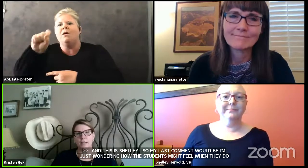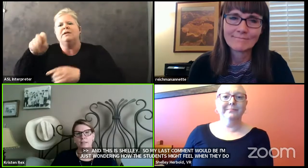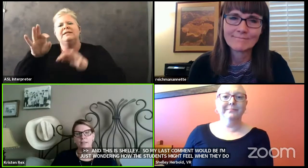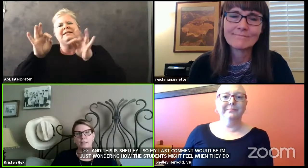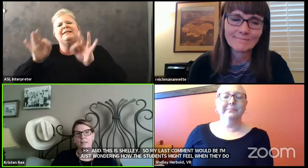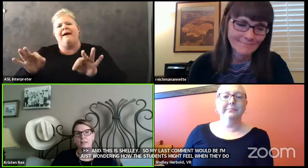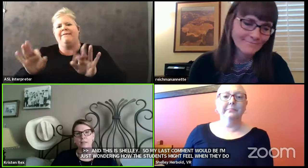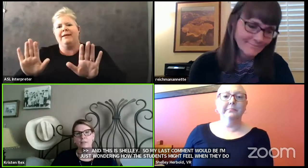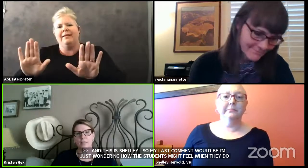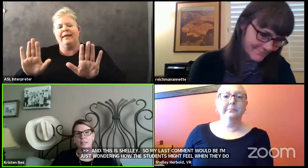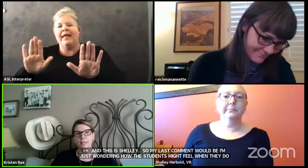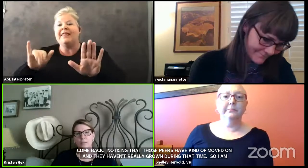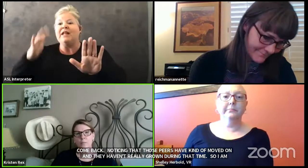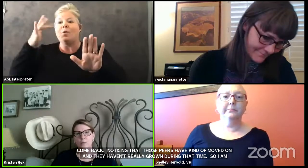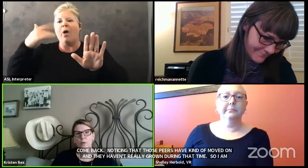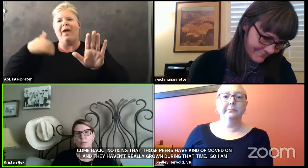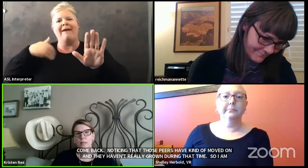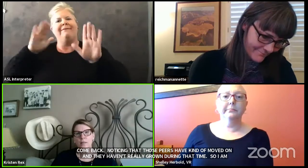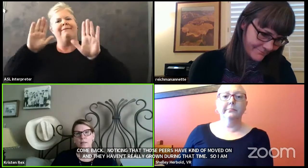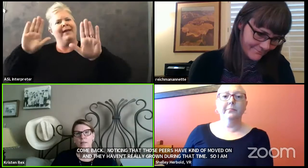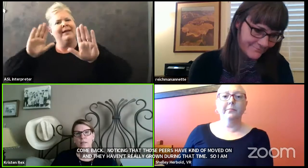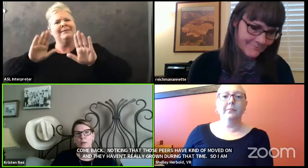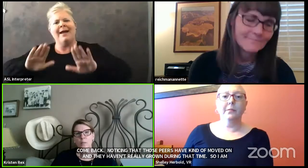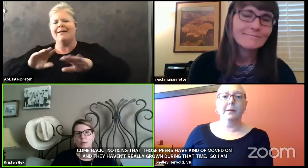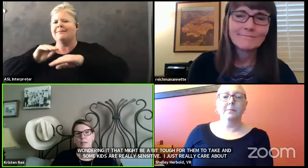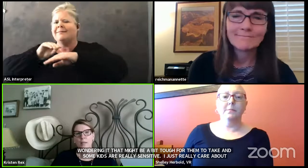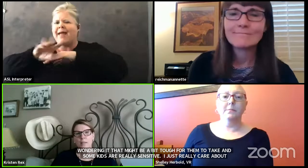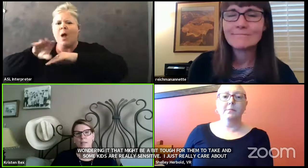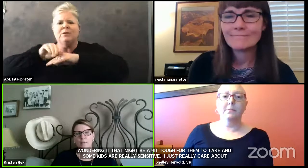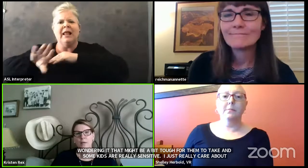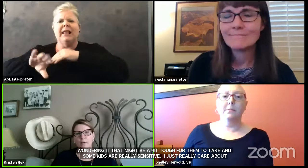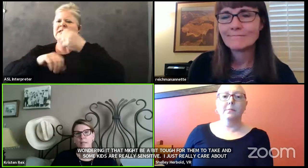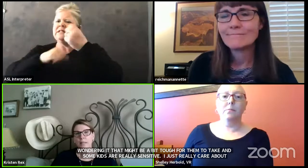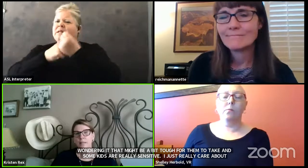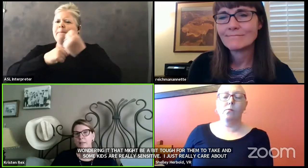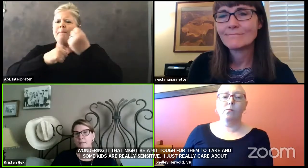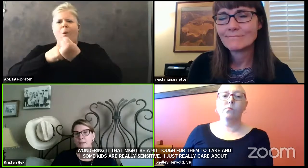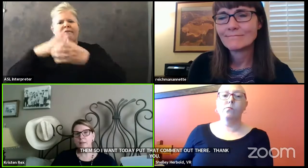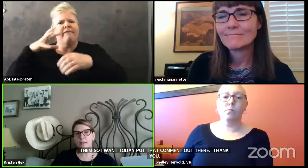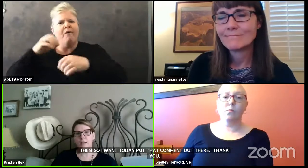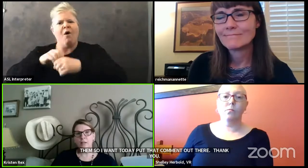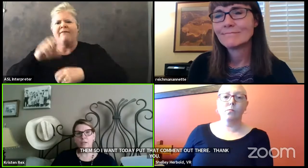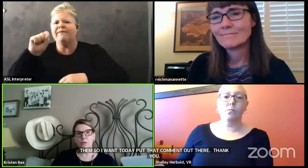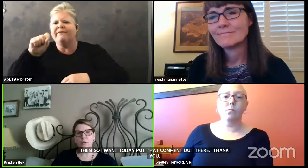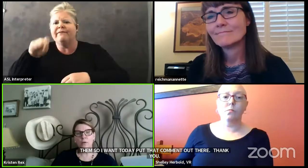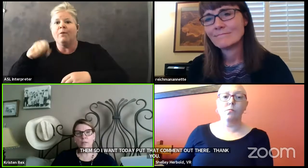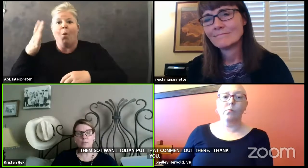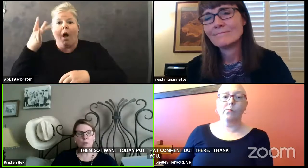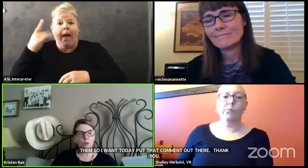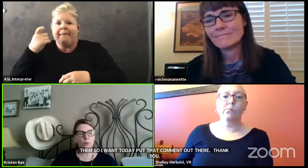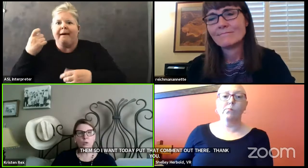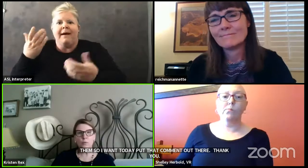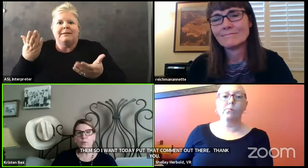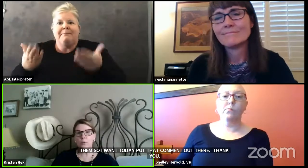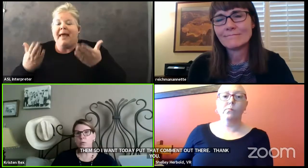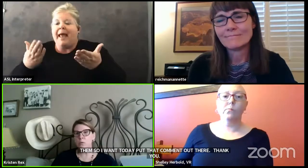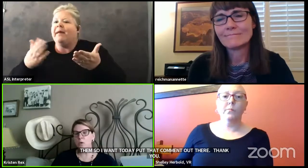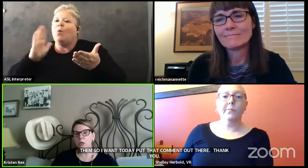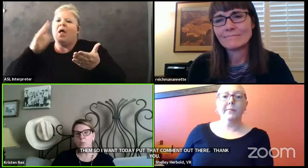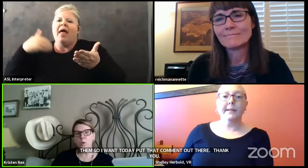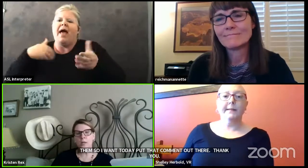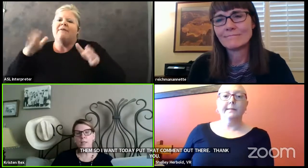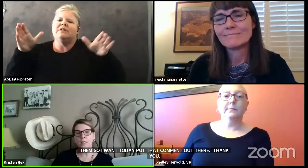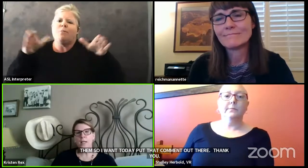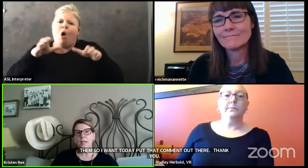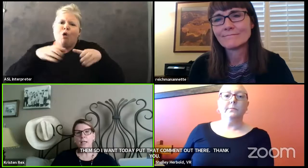that fantastic counseling and support piece. Because that might be something that they can deal with in small groups or